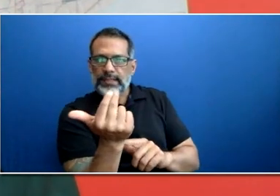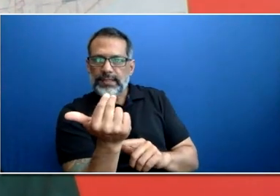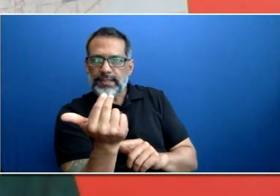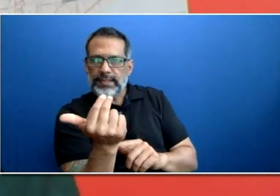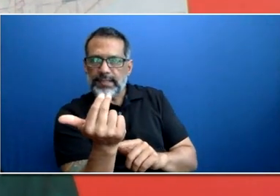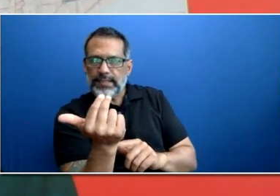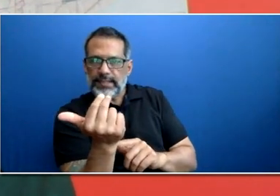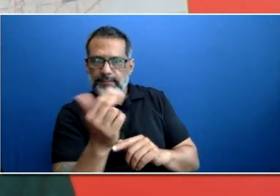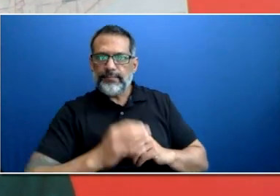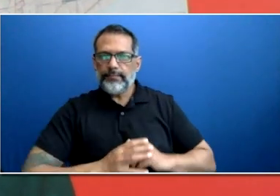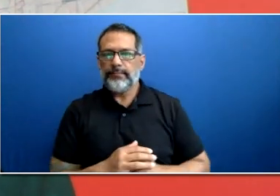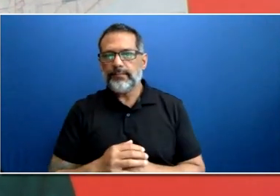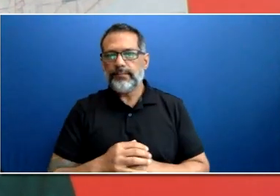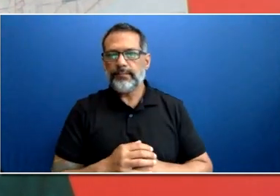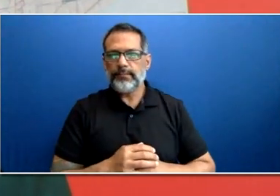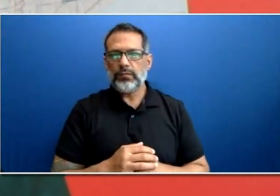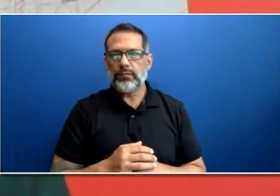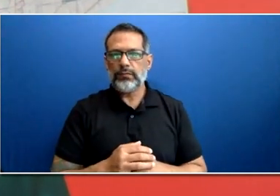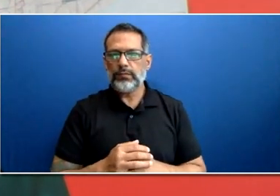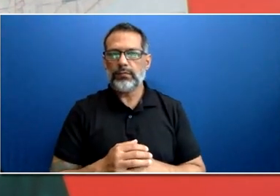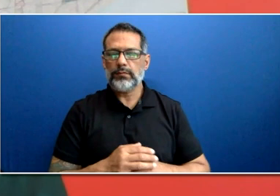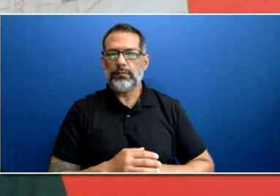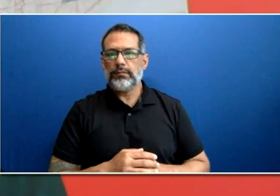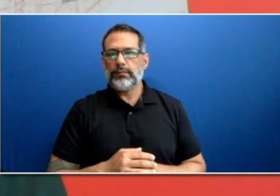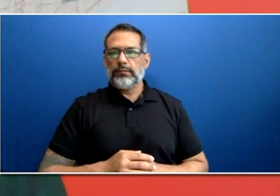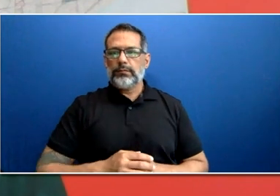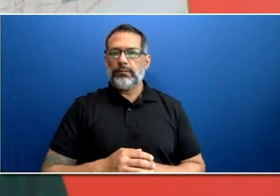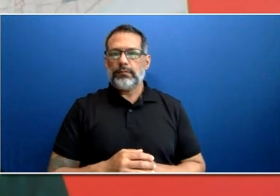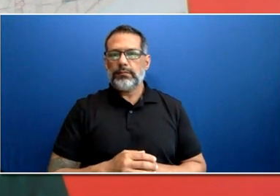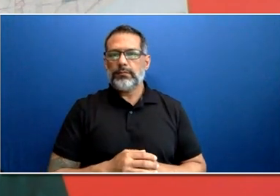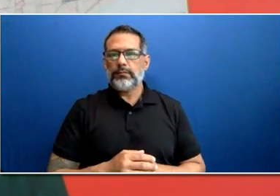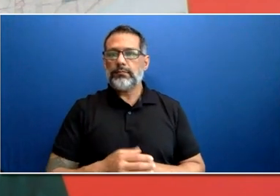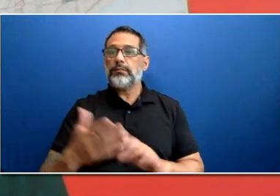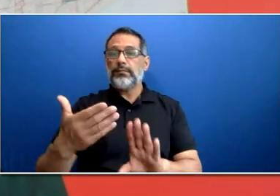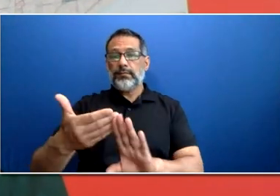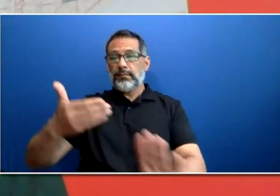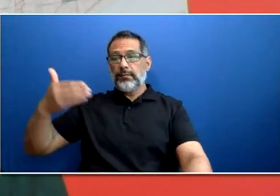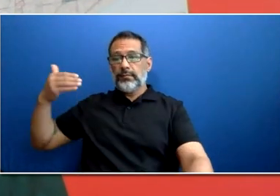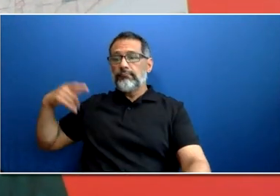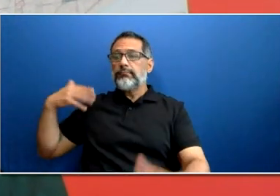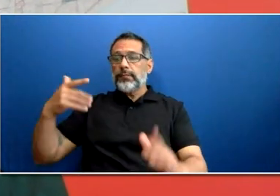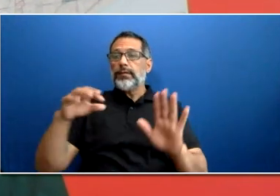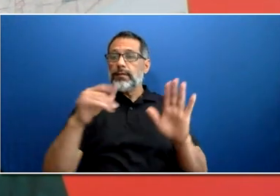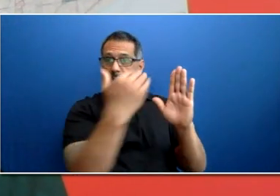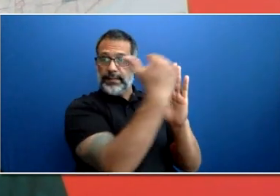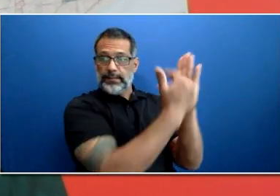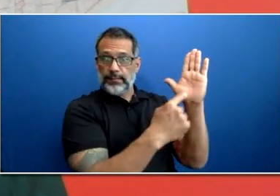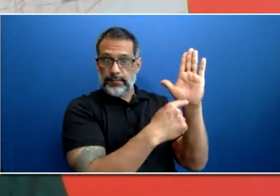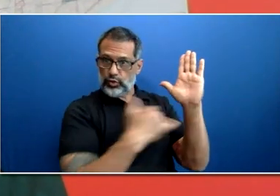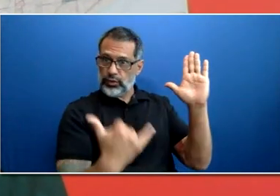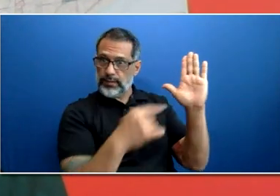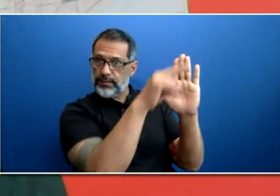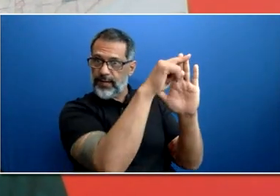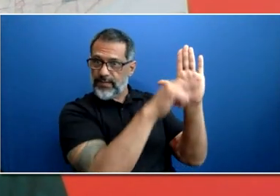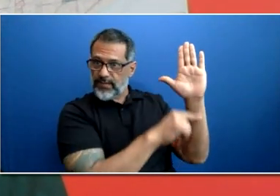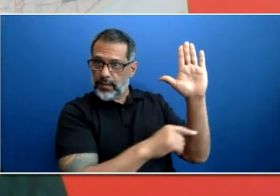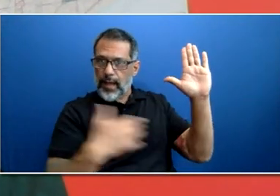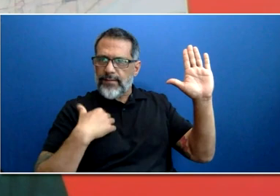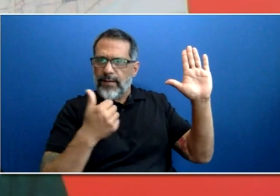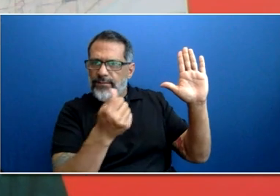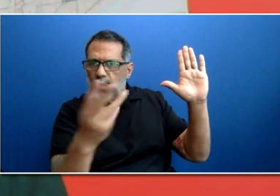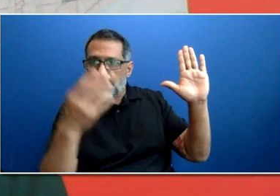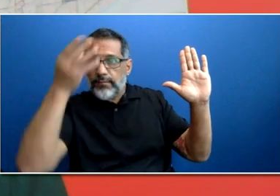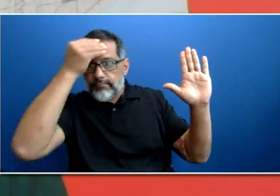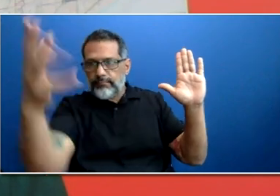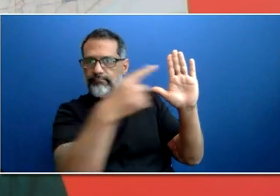Before I review today's agenda, there are a few housekeeping items to be addressed. We are using a live media